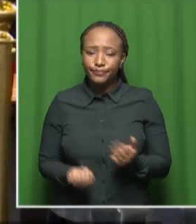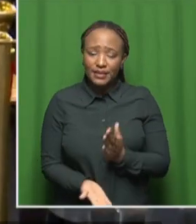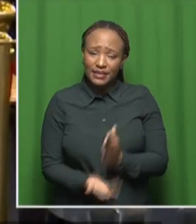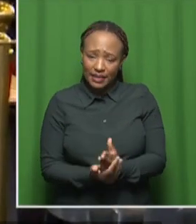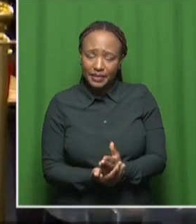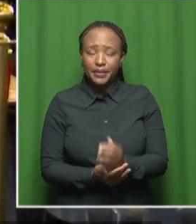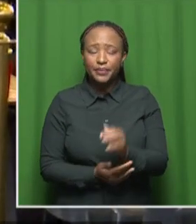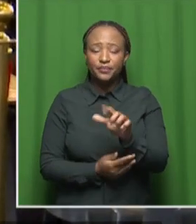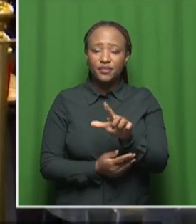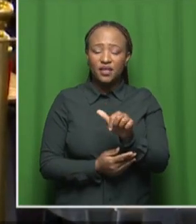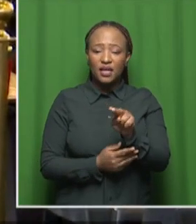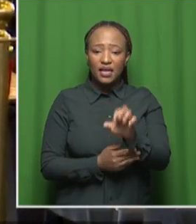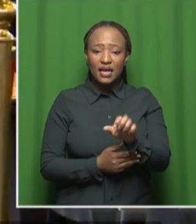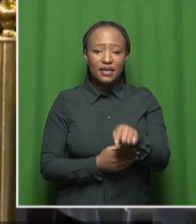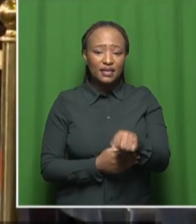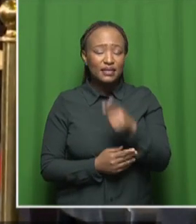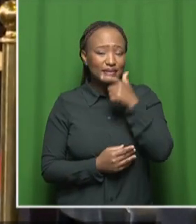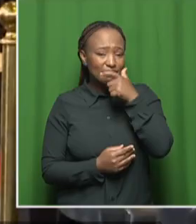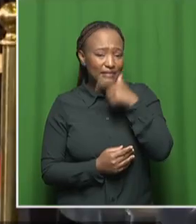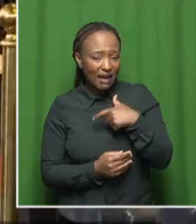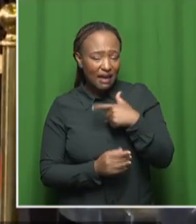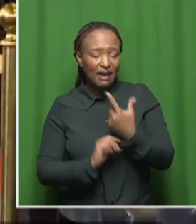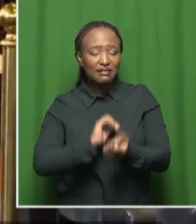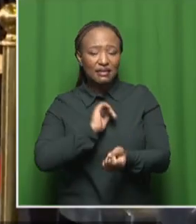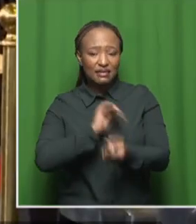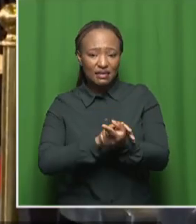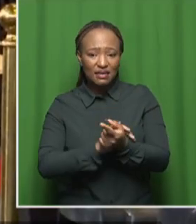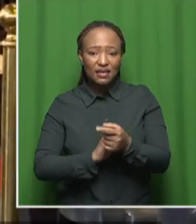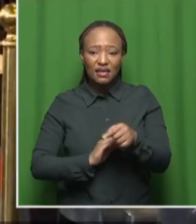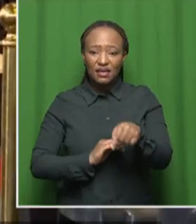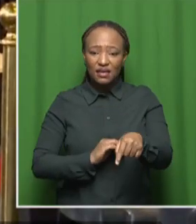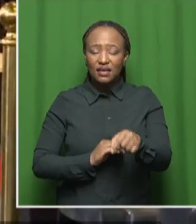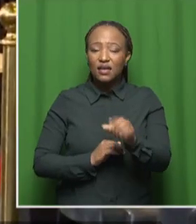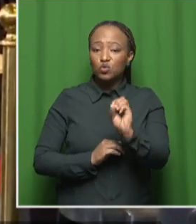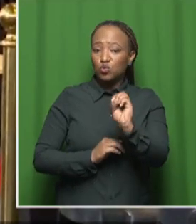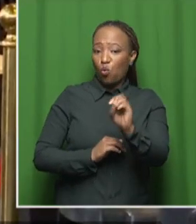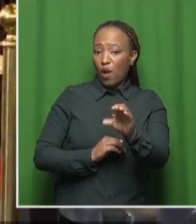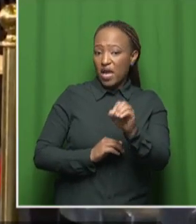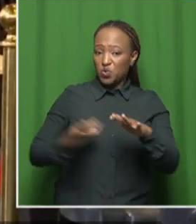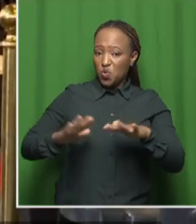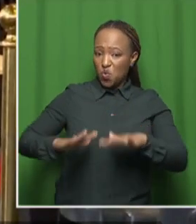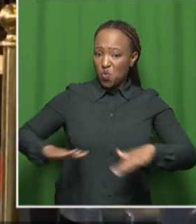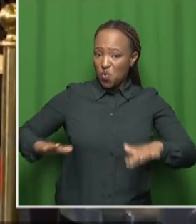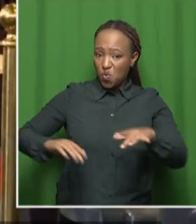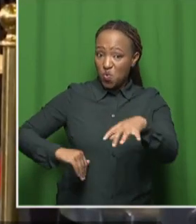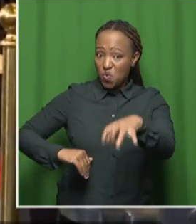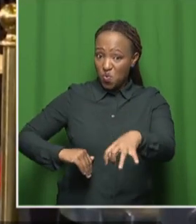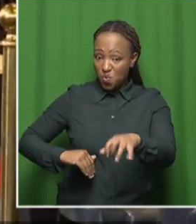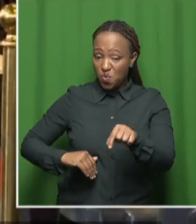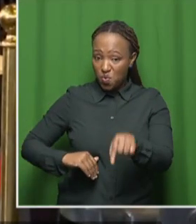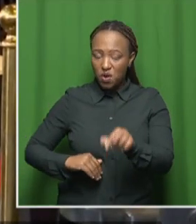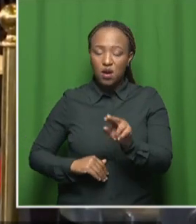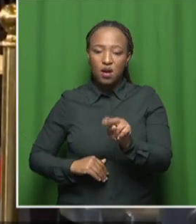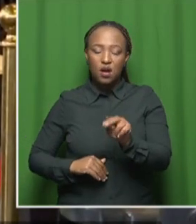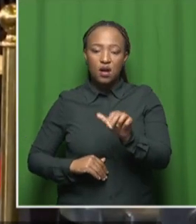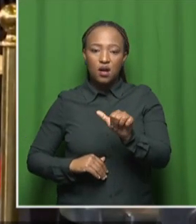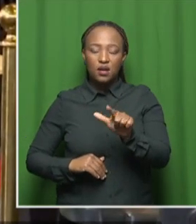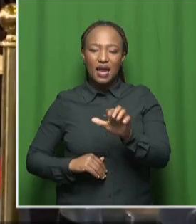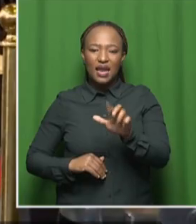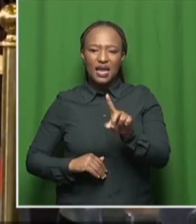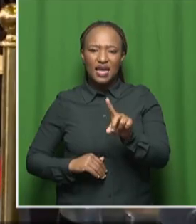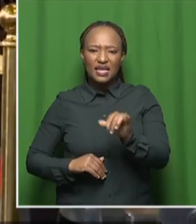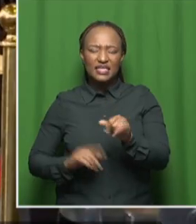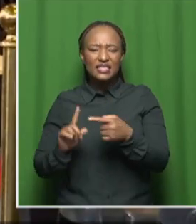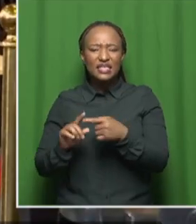sad incident that happened in Naledi Soweto. As we all know that five children